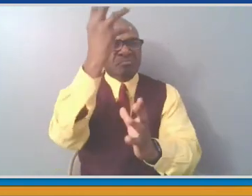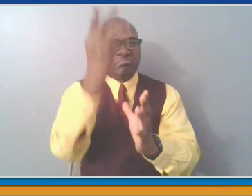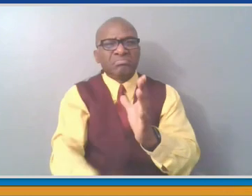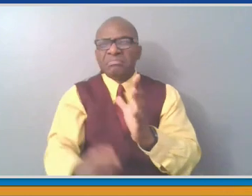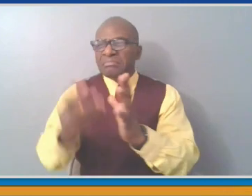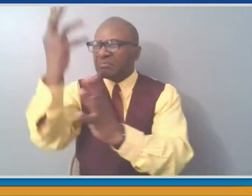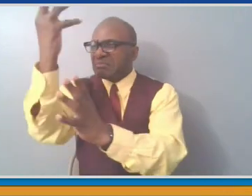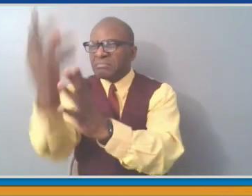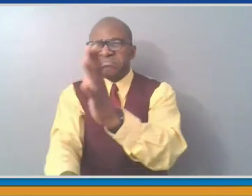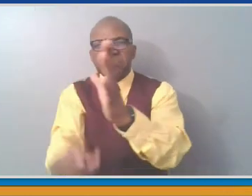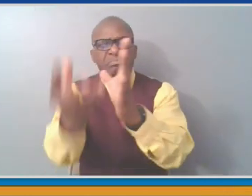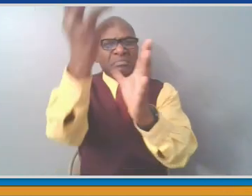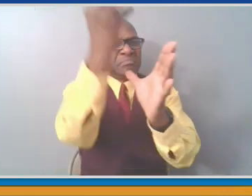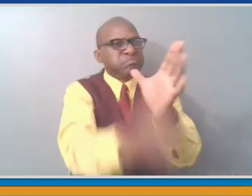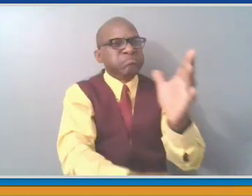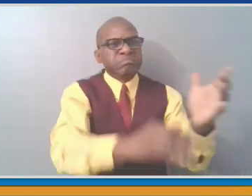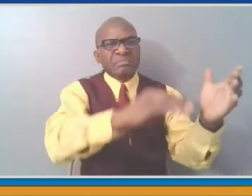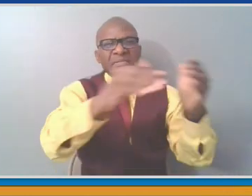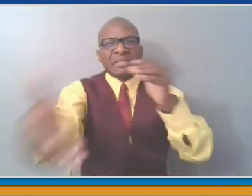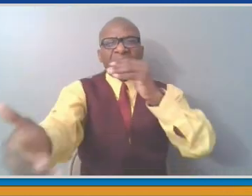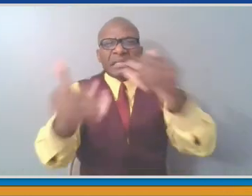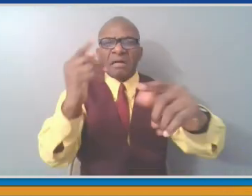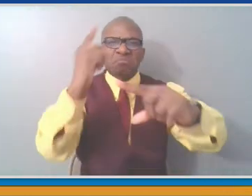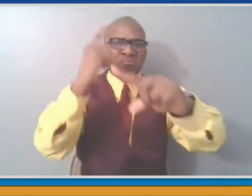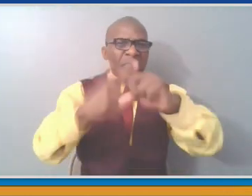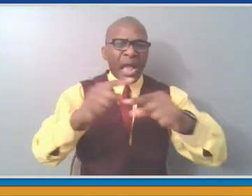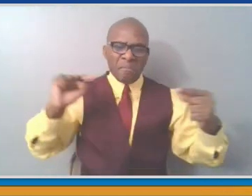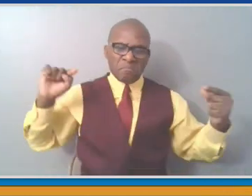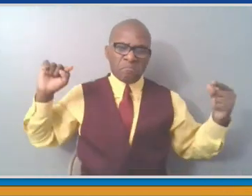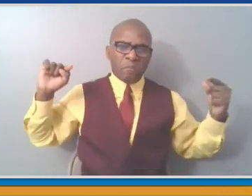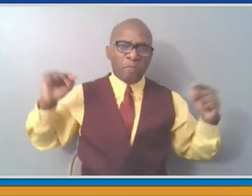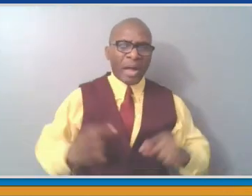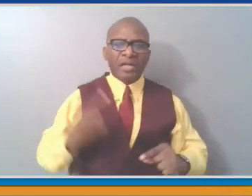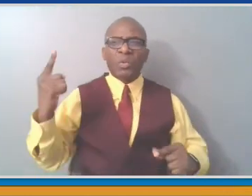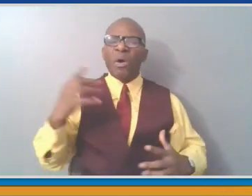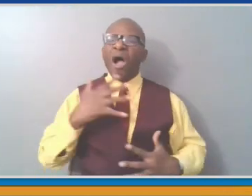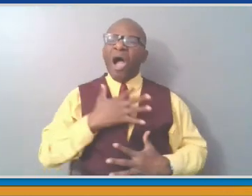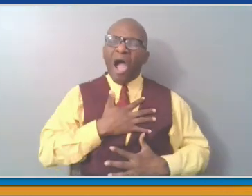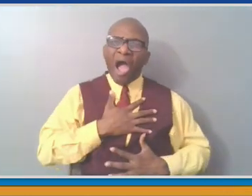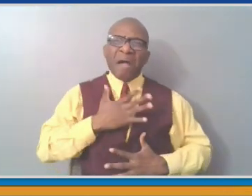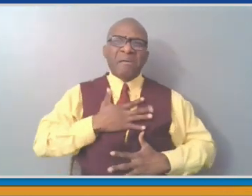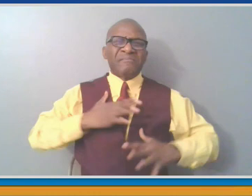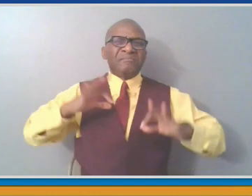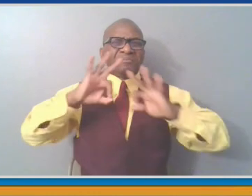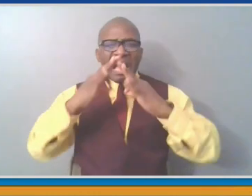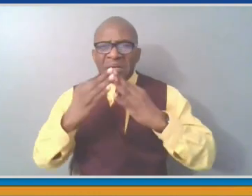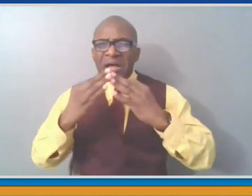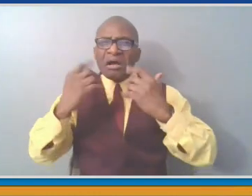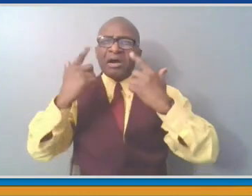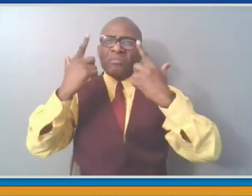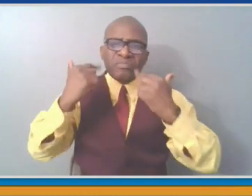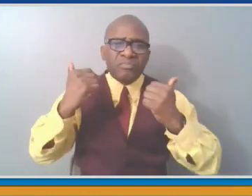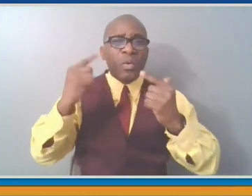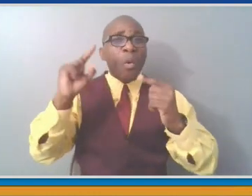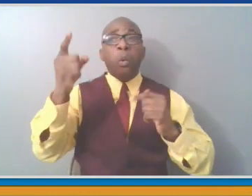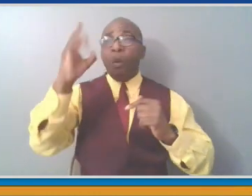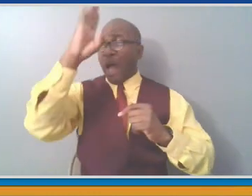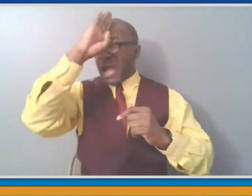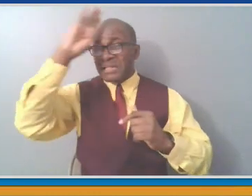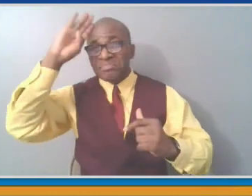everything I understand to be true. In some cases, that death came to a person well before the natural time that you would have expected them to pass away.